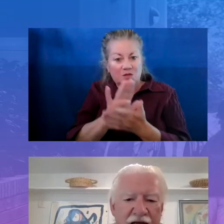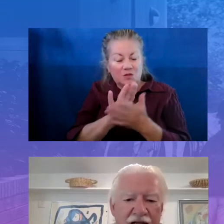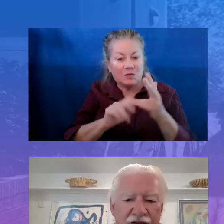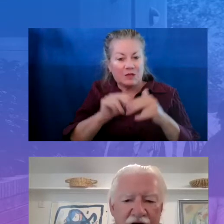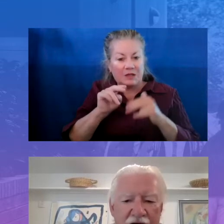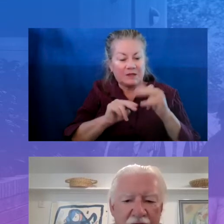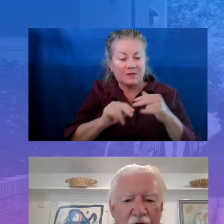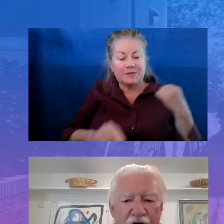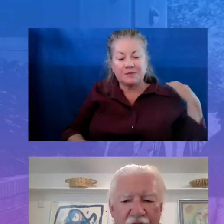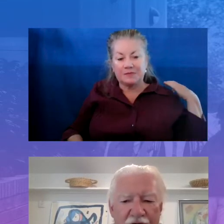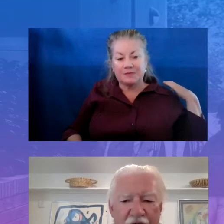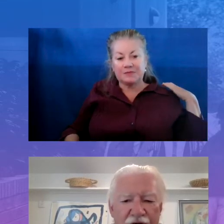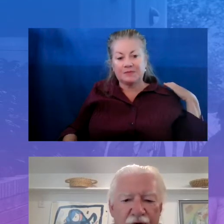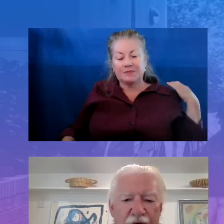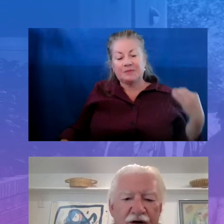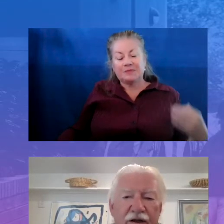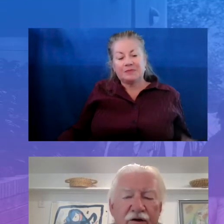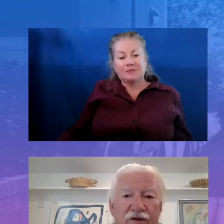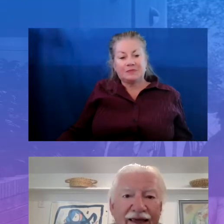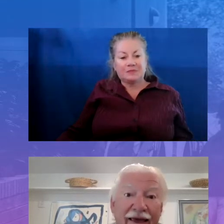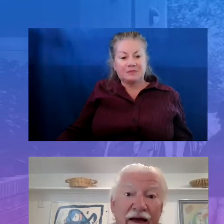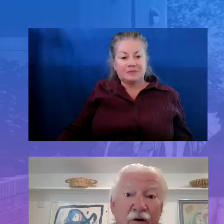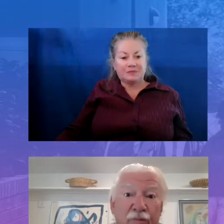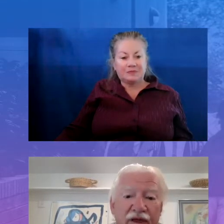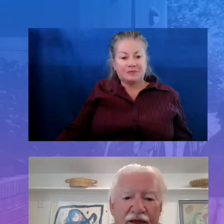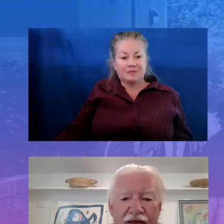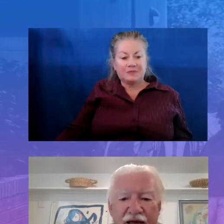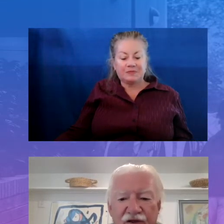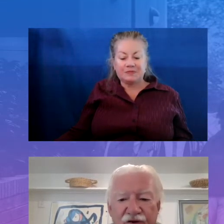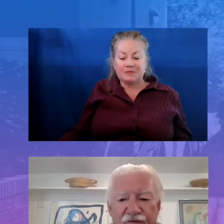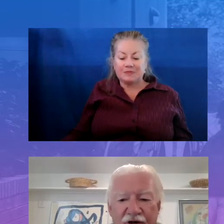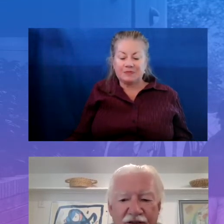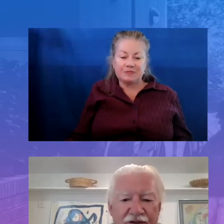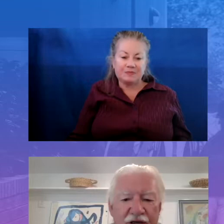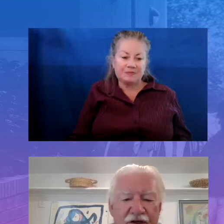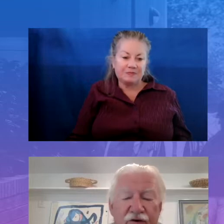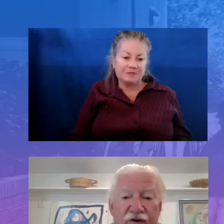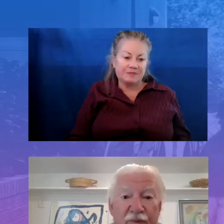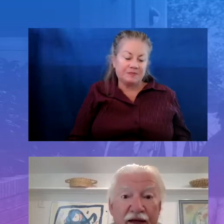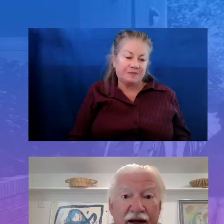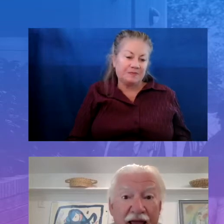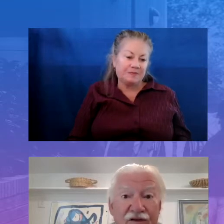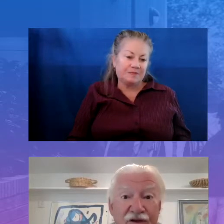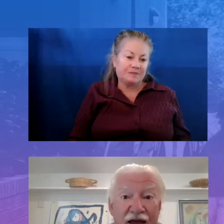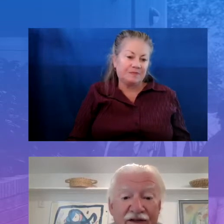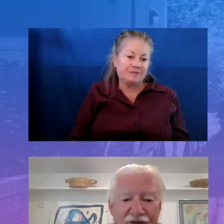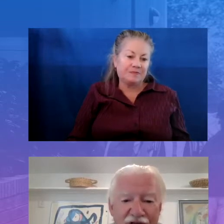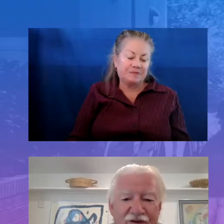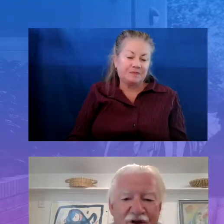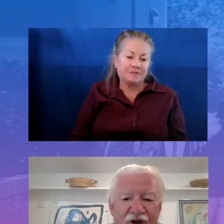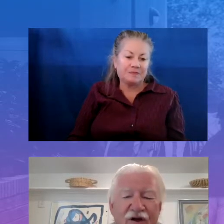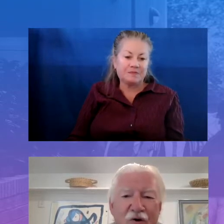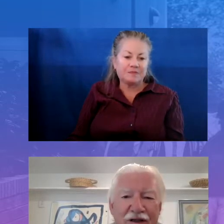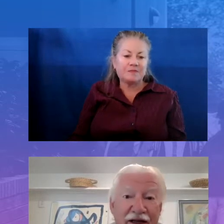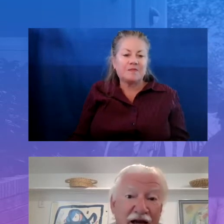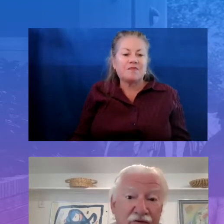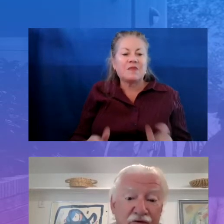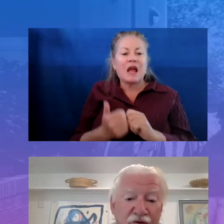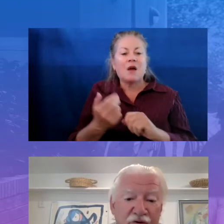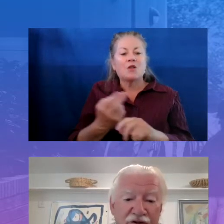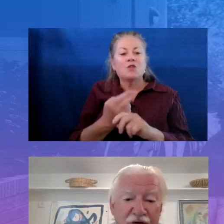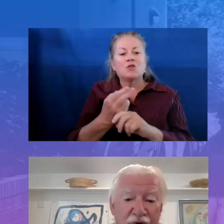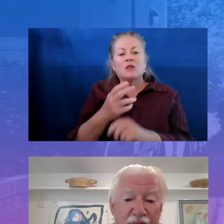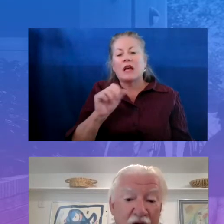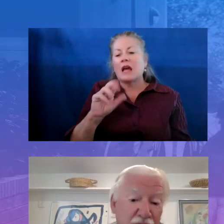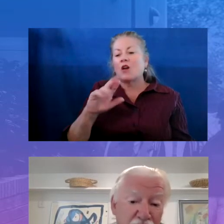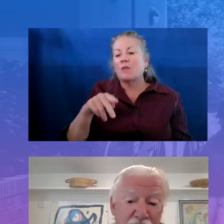Tell us more about how you are using ARP ESSER funds to expand access to quality after